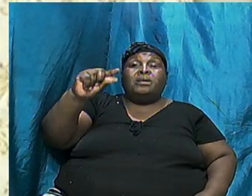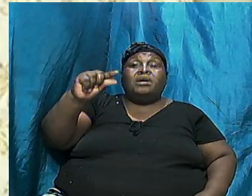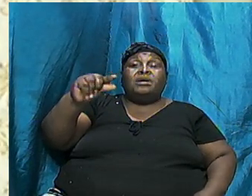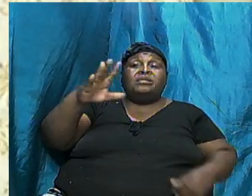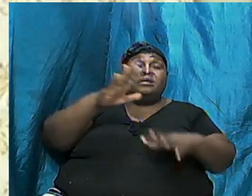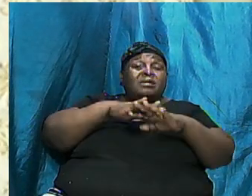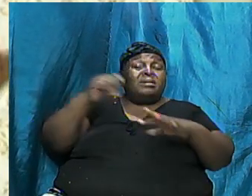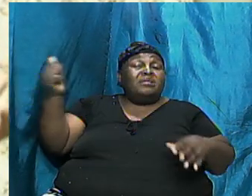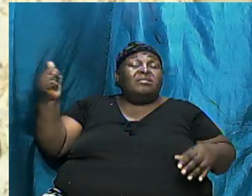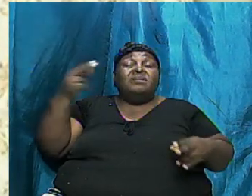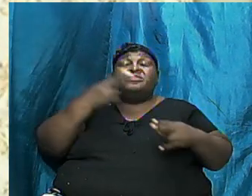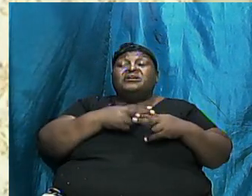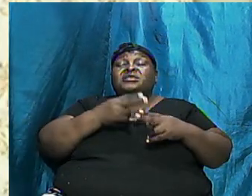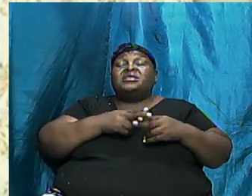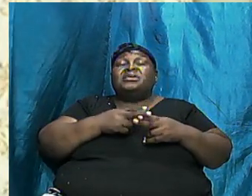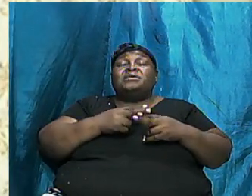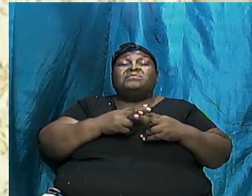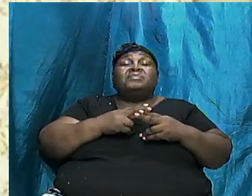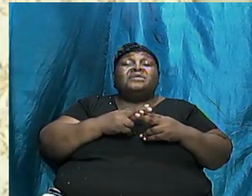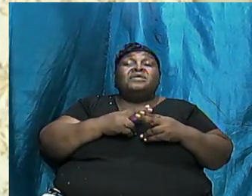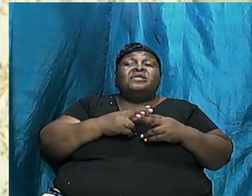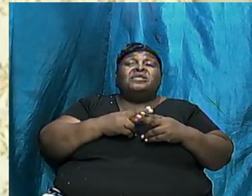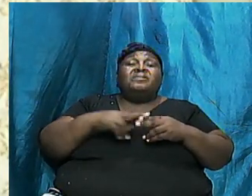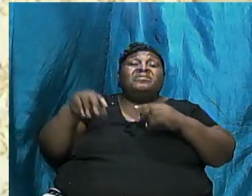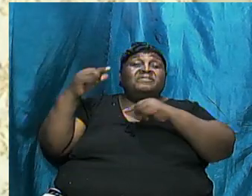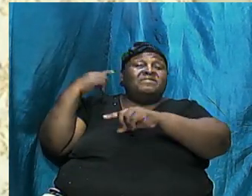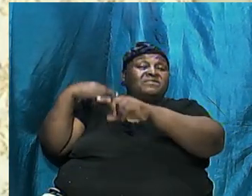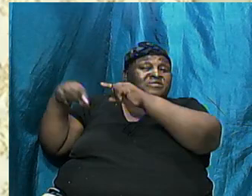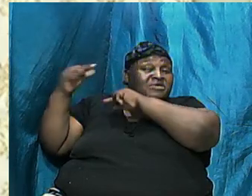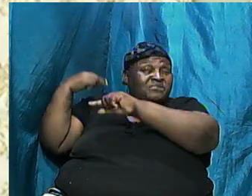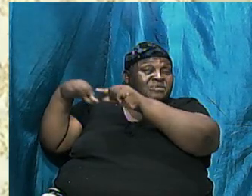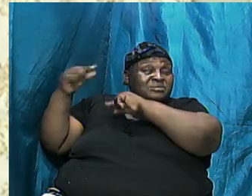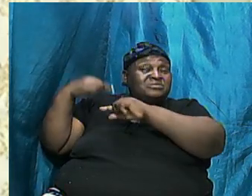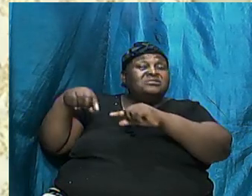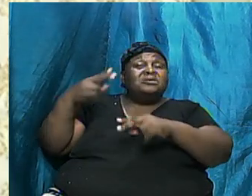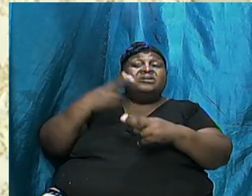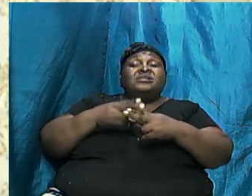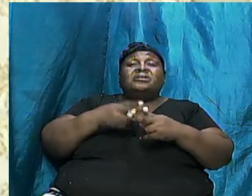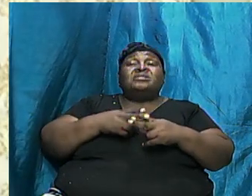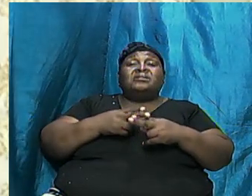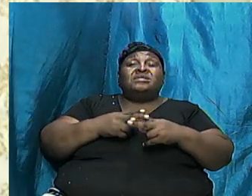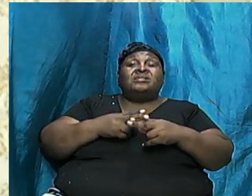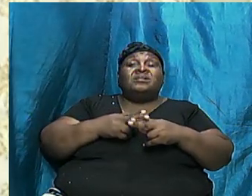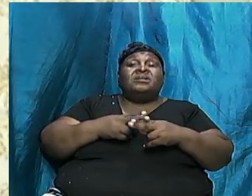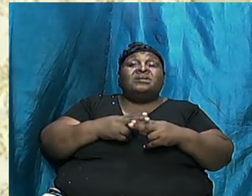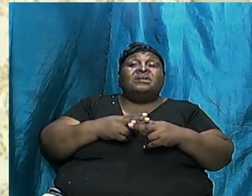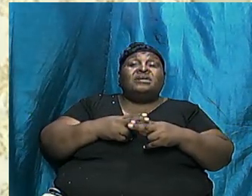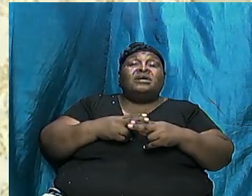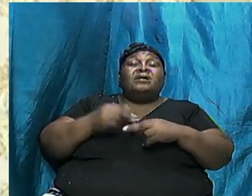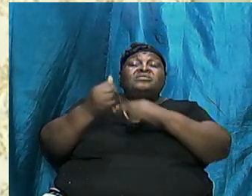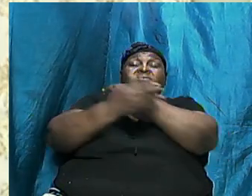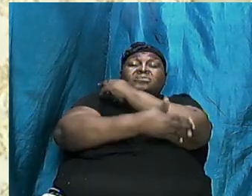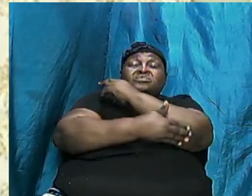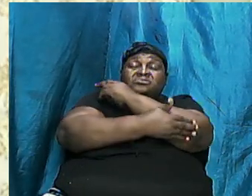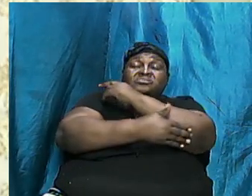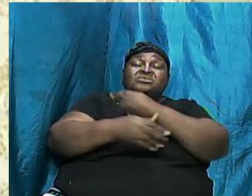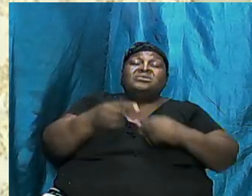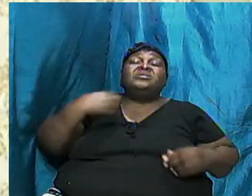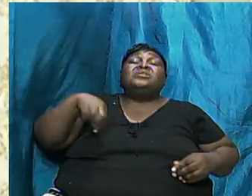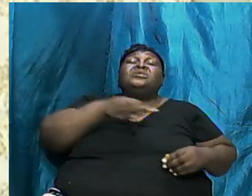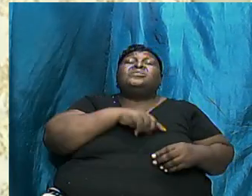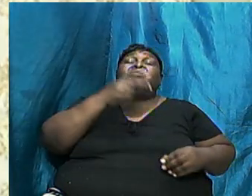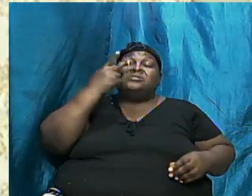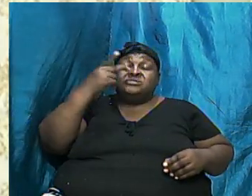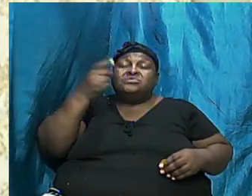their whole ancestral names But it represents a present day country And we will show who